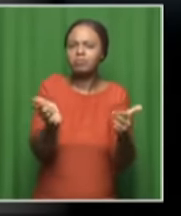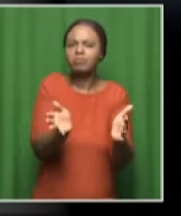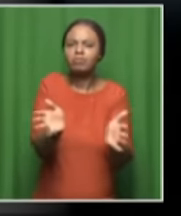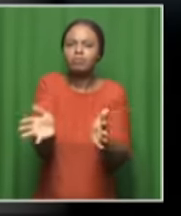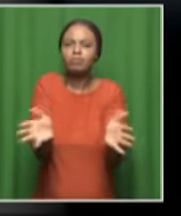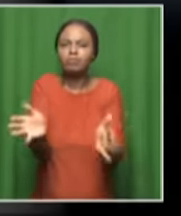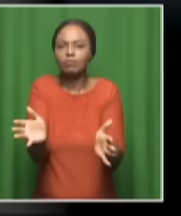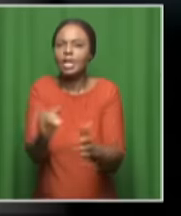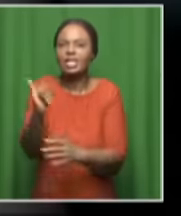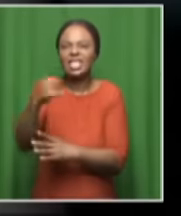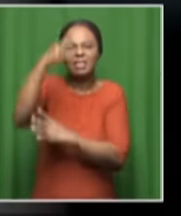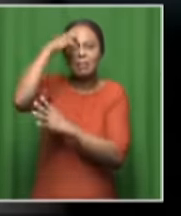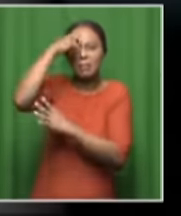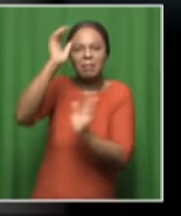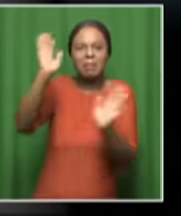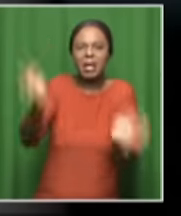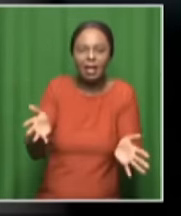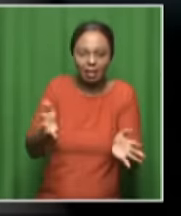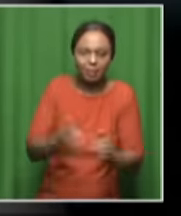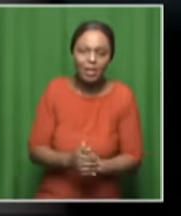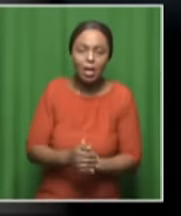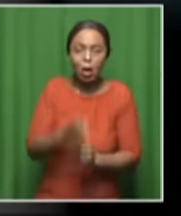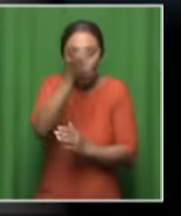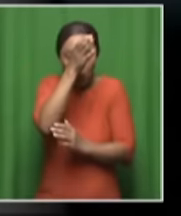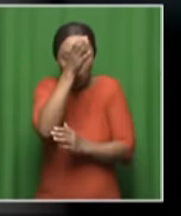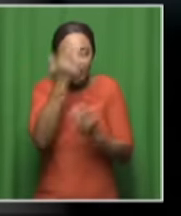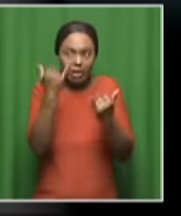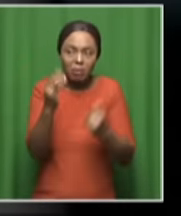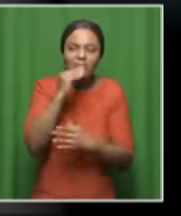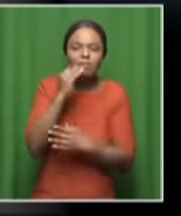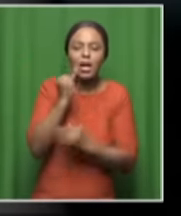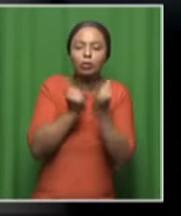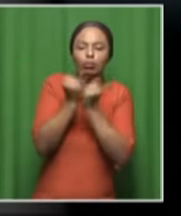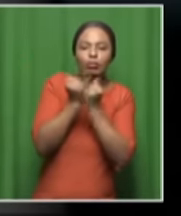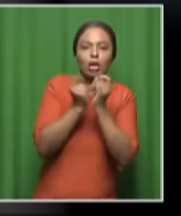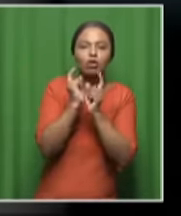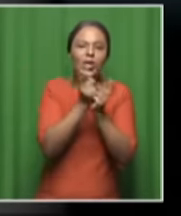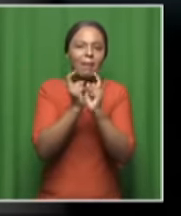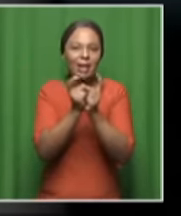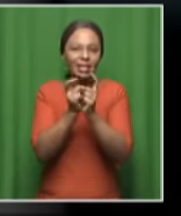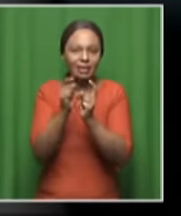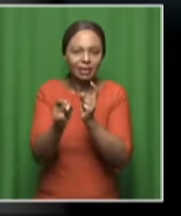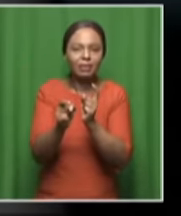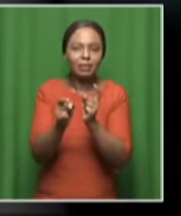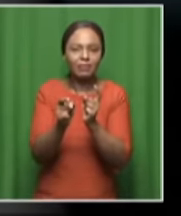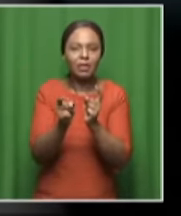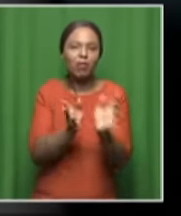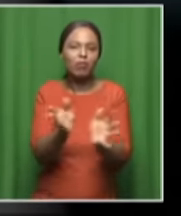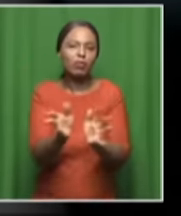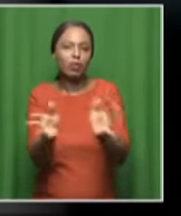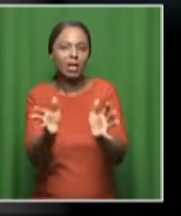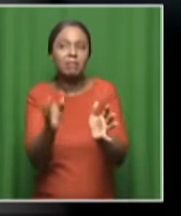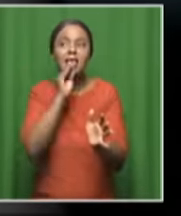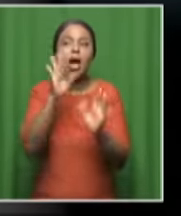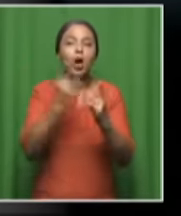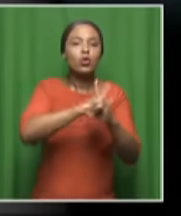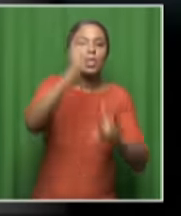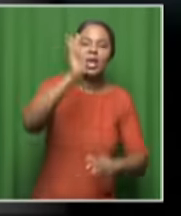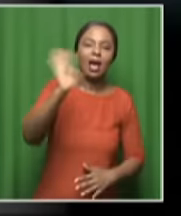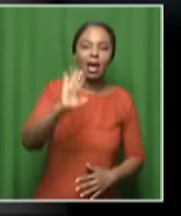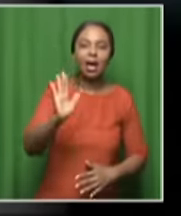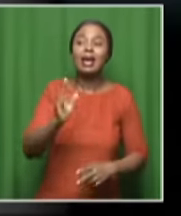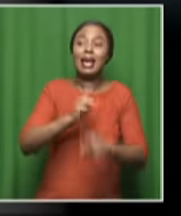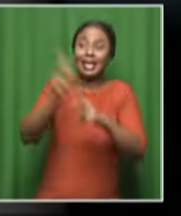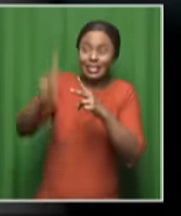need to be smart about it. And coach also spoke about tournament football. Tournament football is not about how you win, but how you get those results